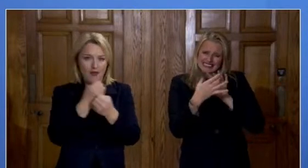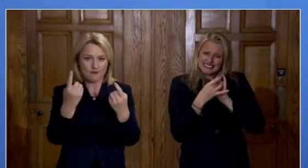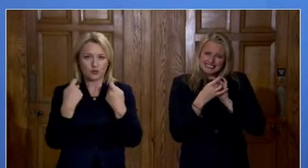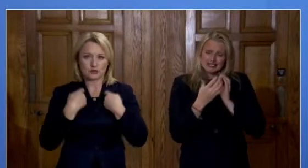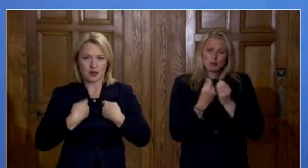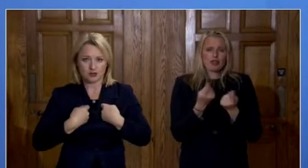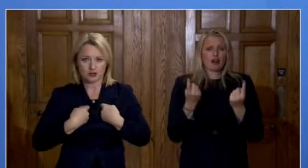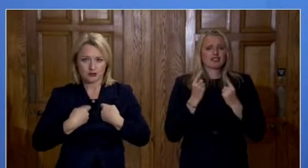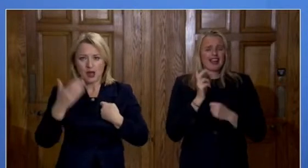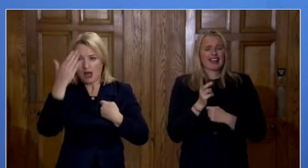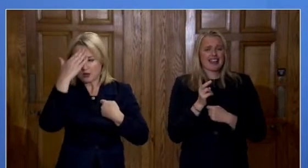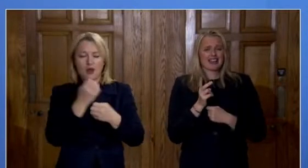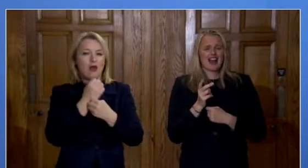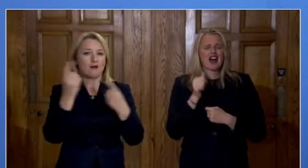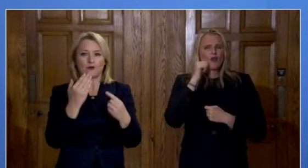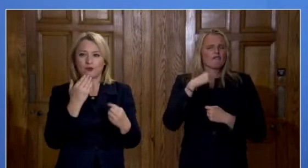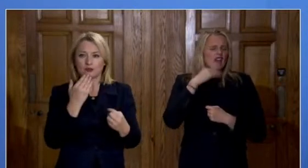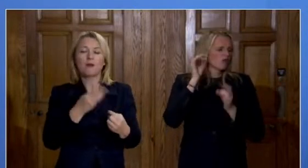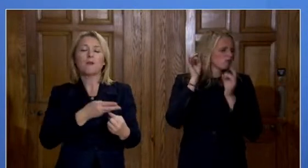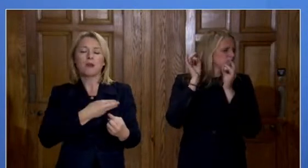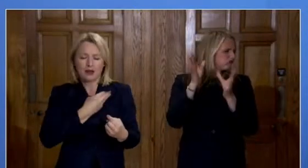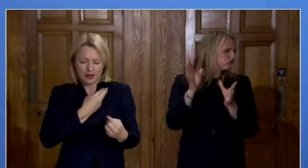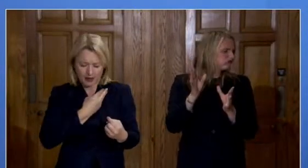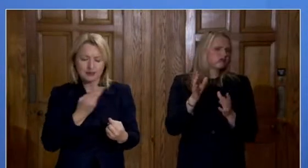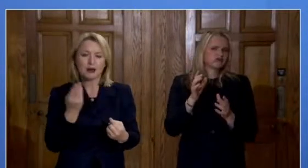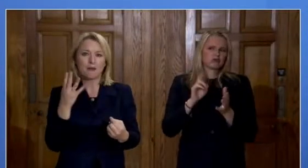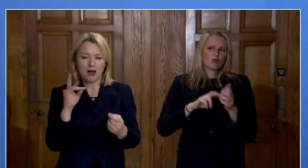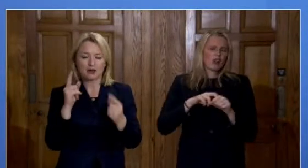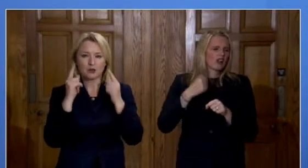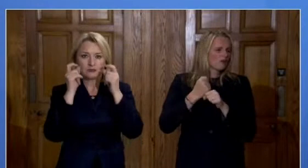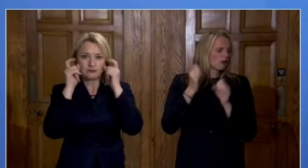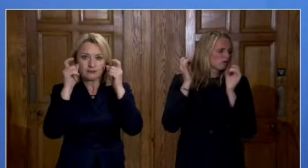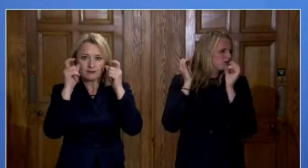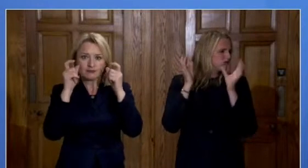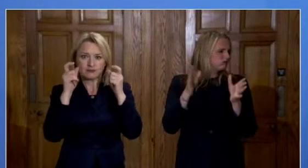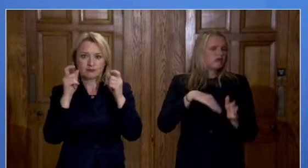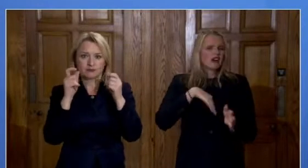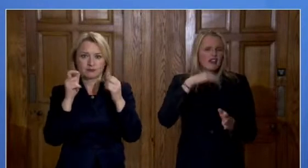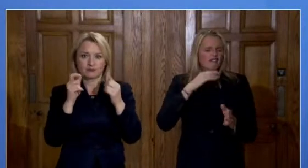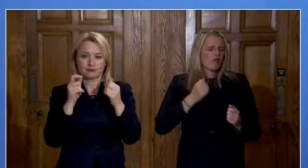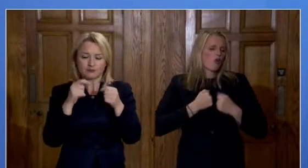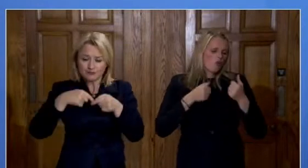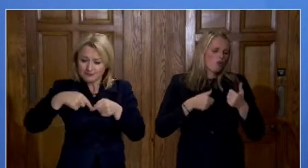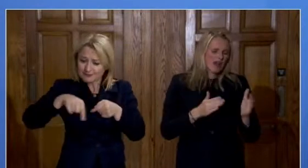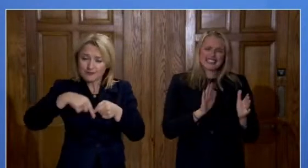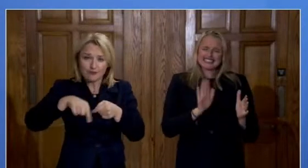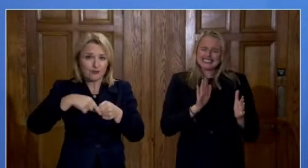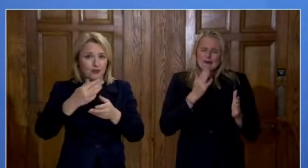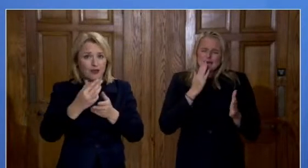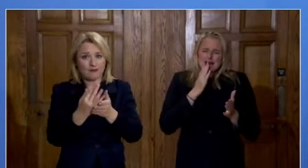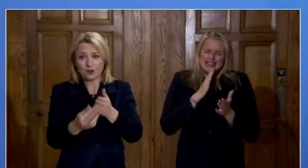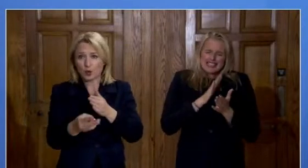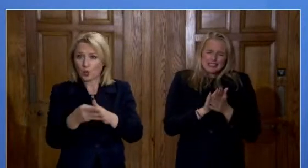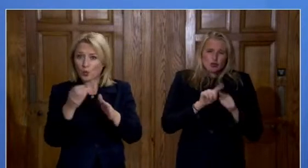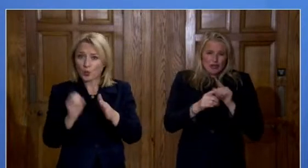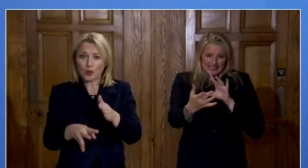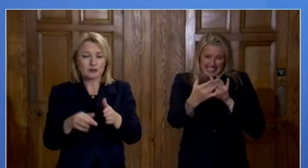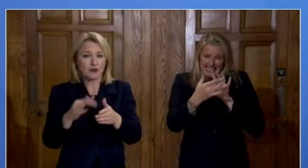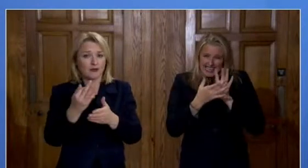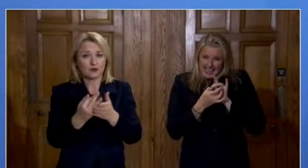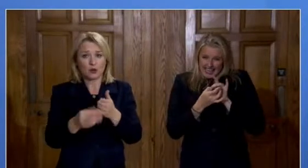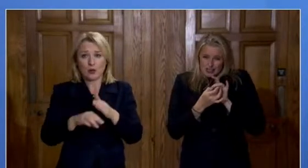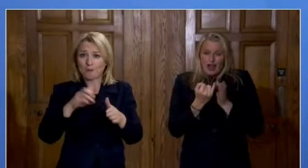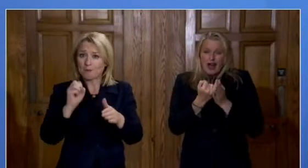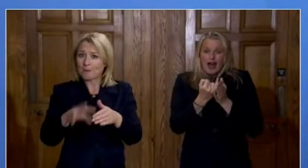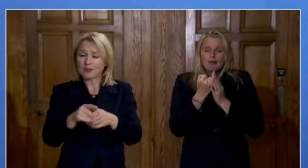tired but please re-engage for the sake of where we are for the next number of weeks and months and re-engaging and get us back to the place where we